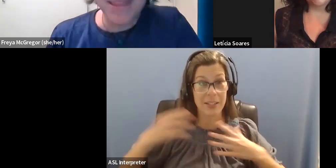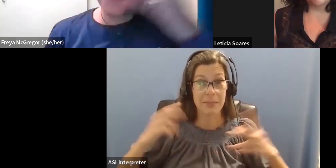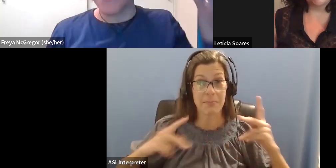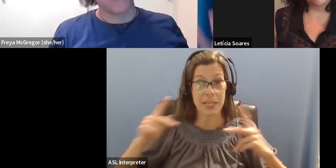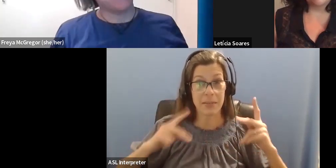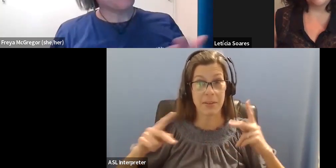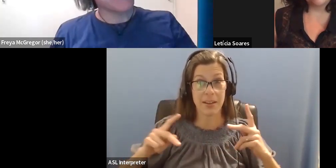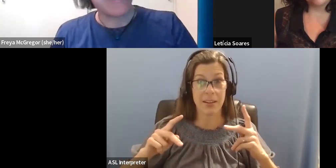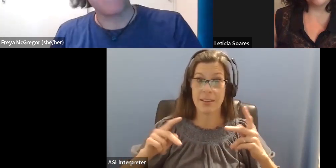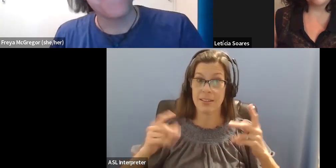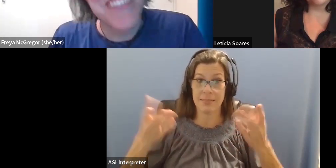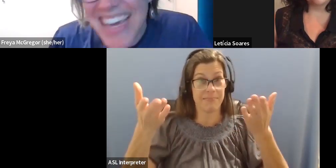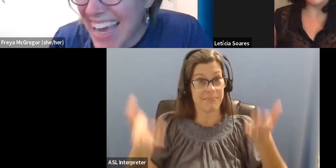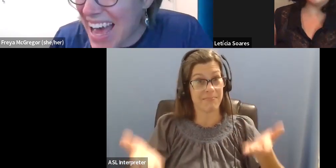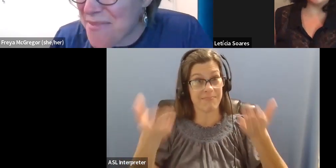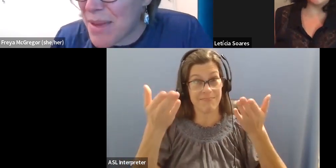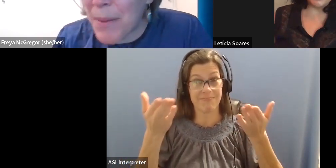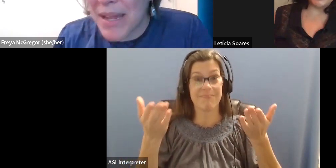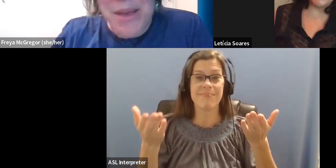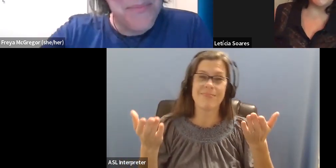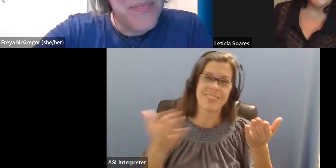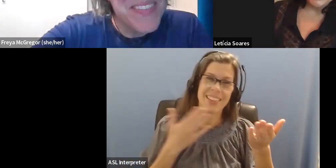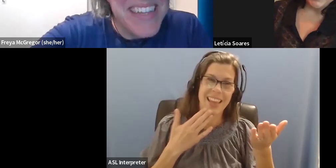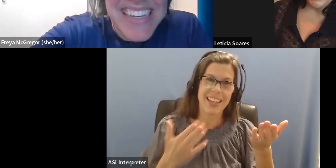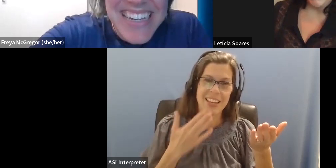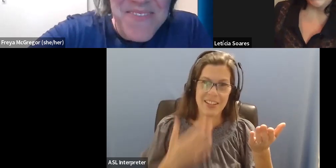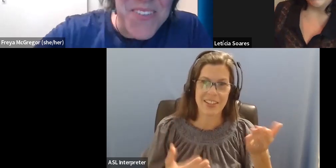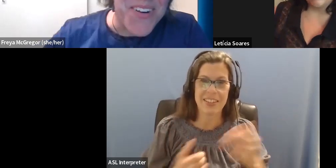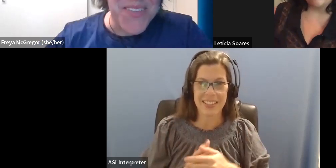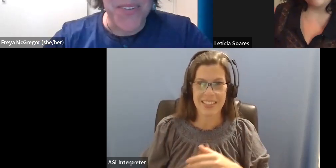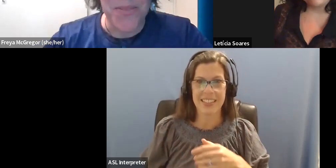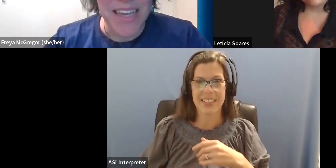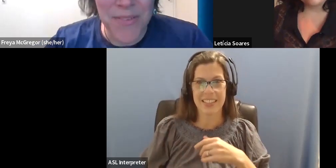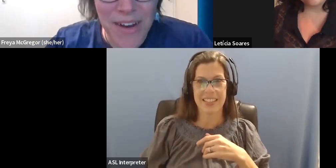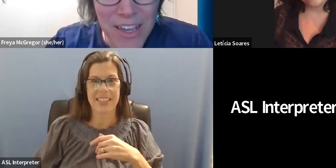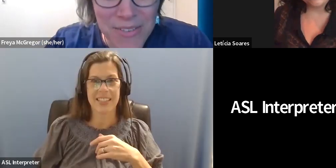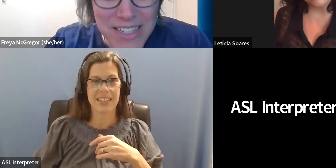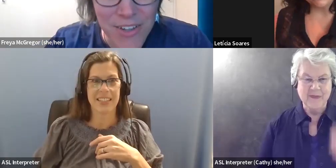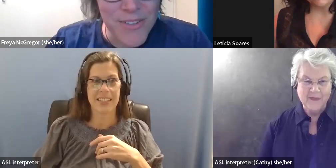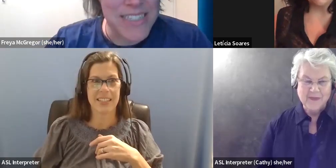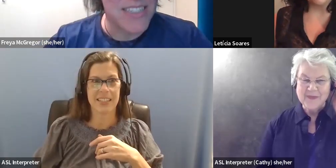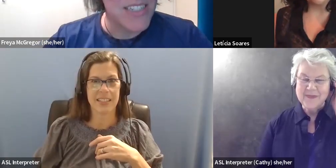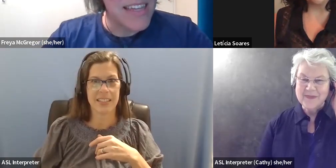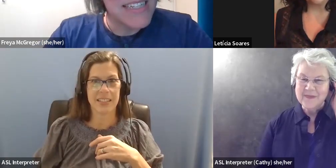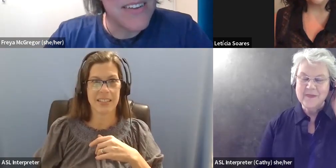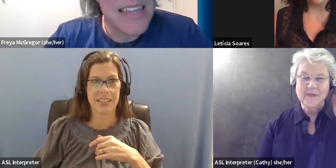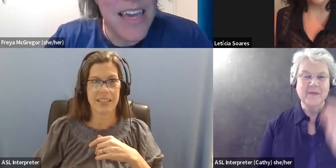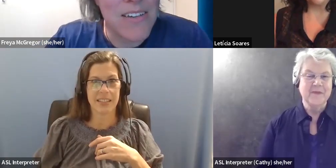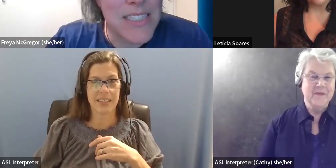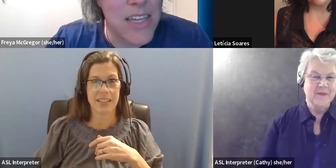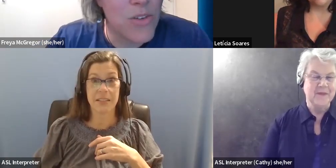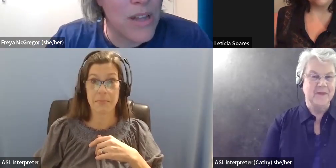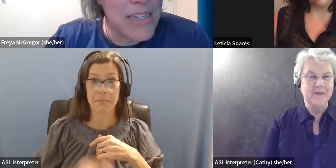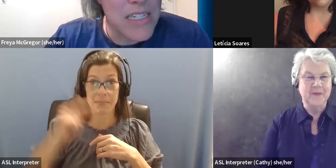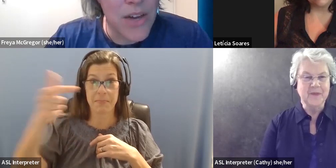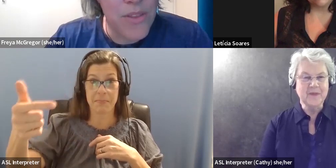the way that you are, um, before, before we, before I go into those questions, is there anything